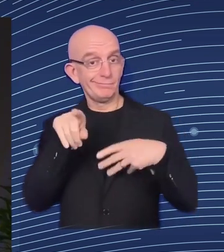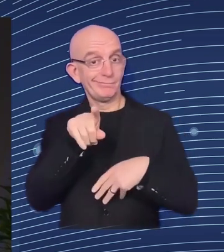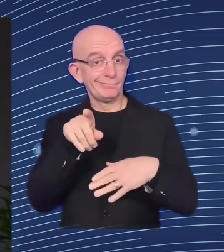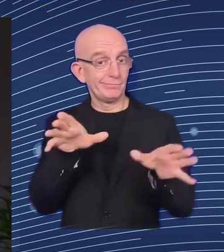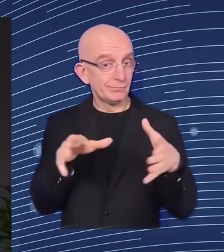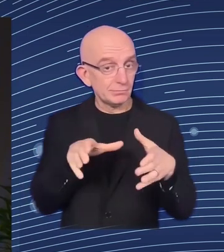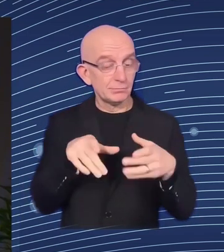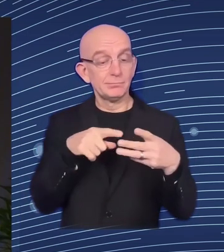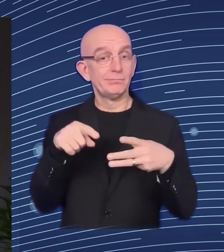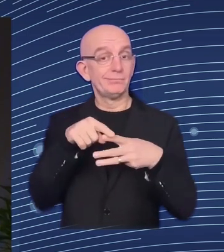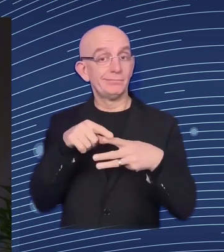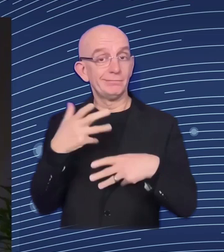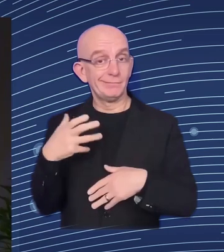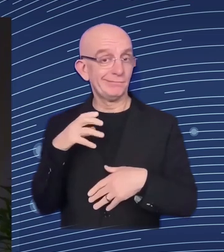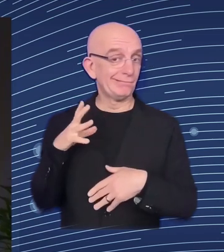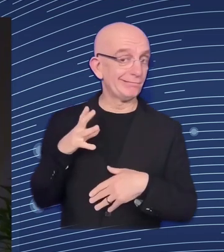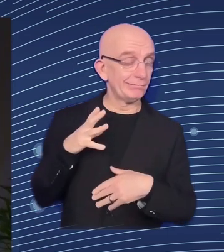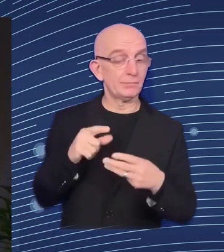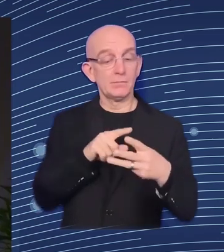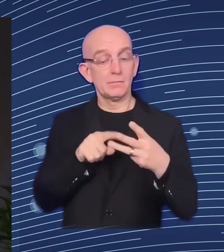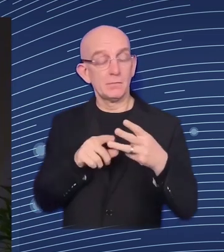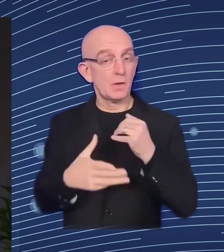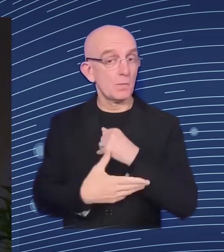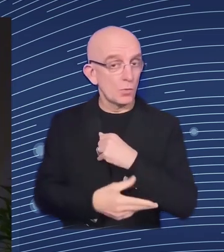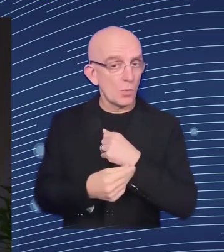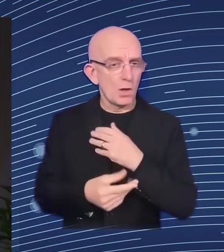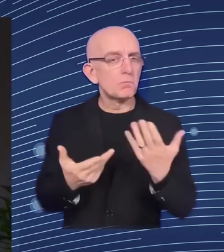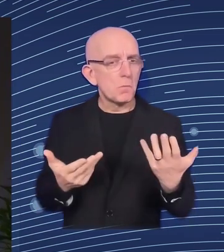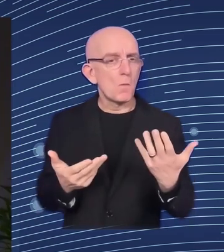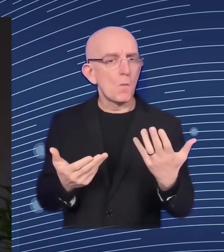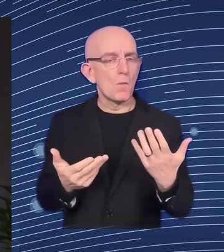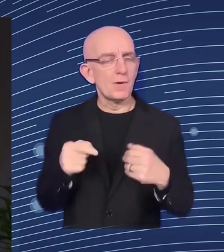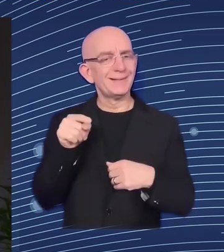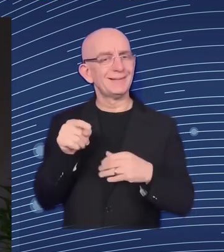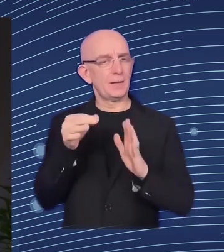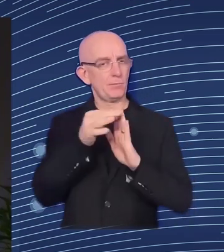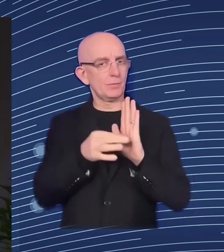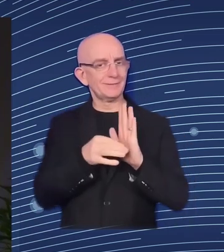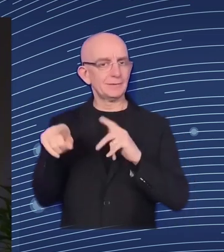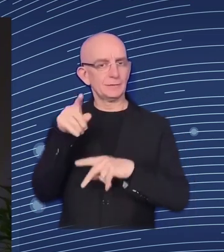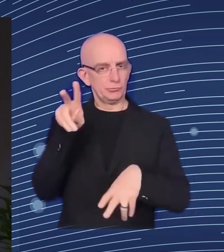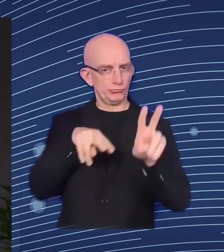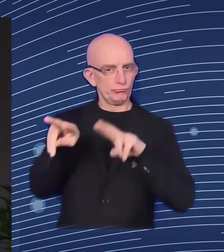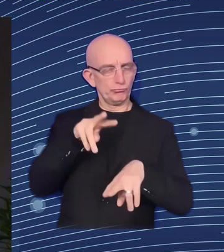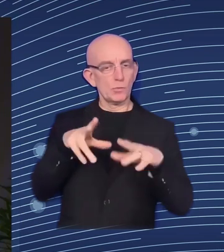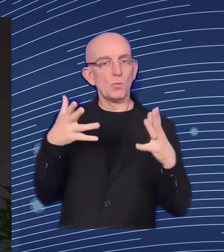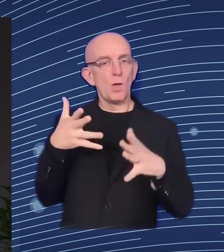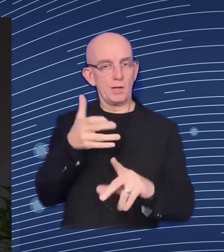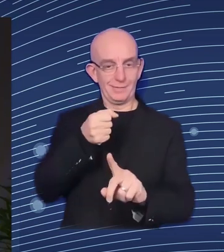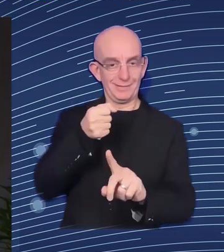of their decisions or planned decisions in terms of poverty and inequality. So, it is indeed an informal